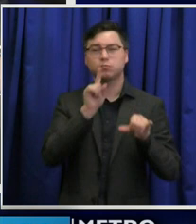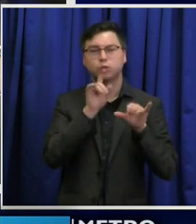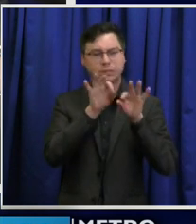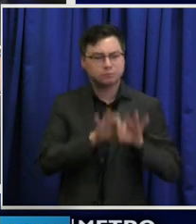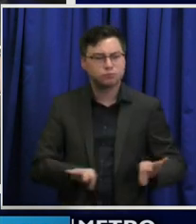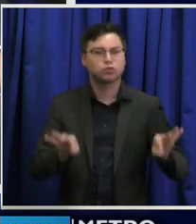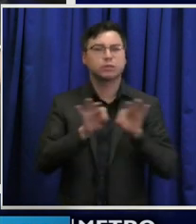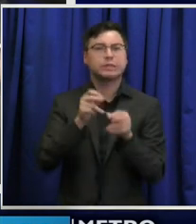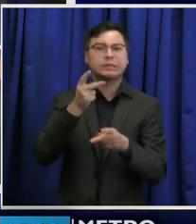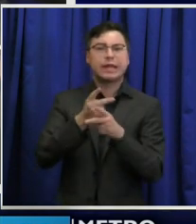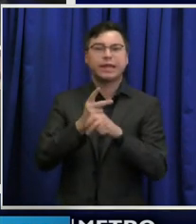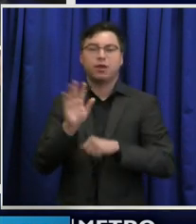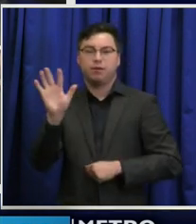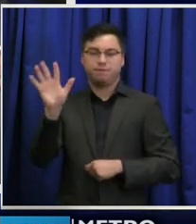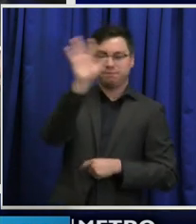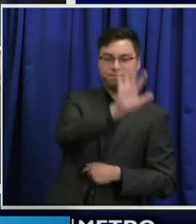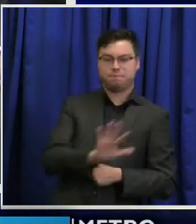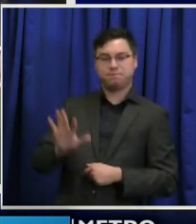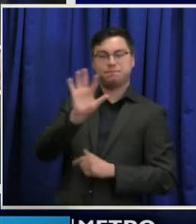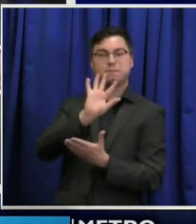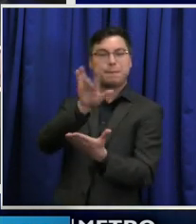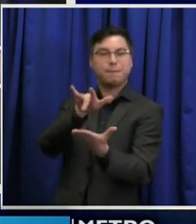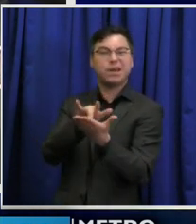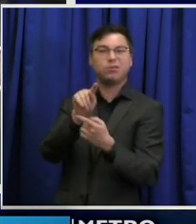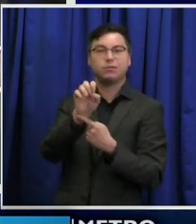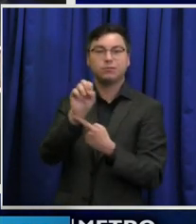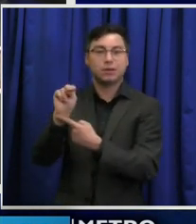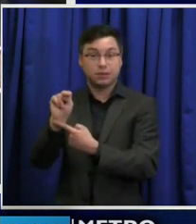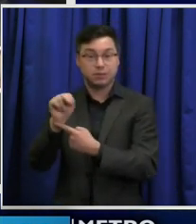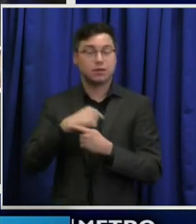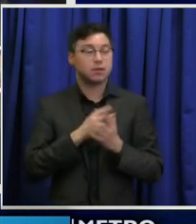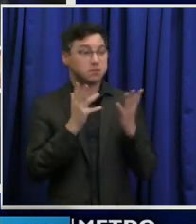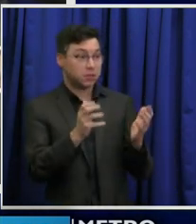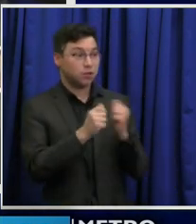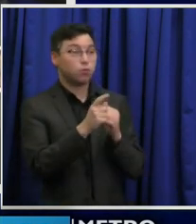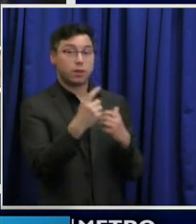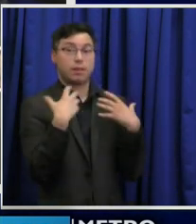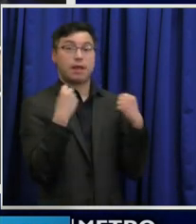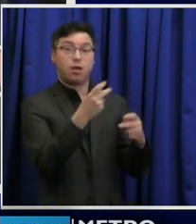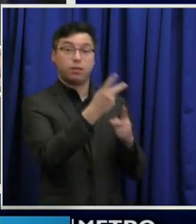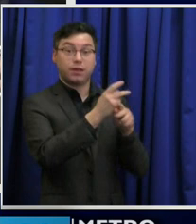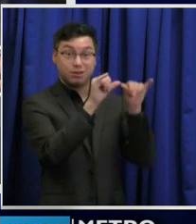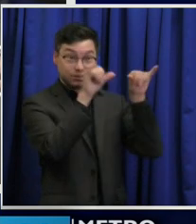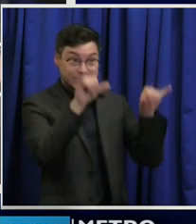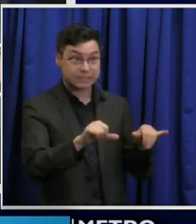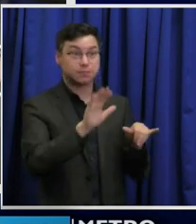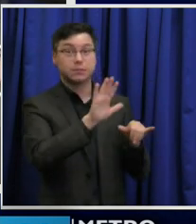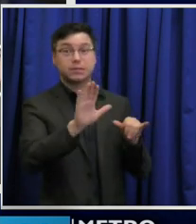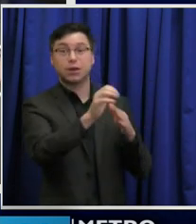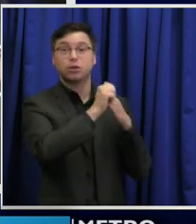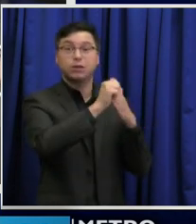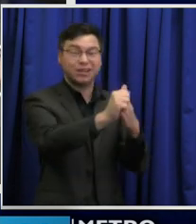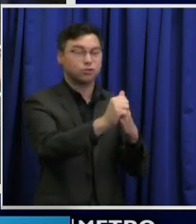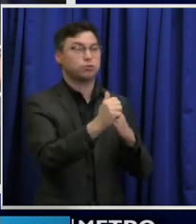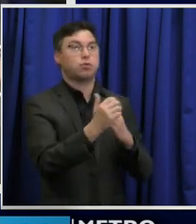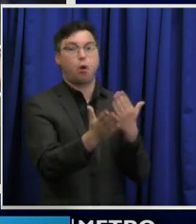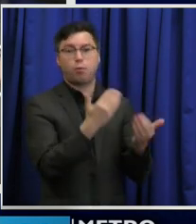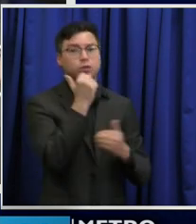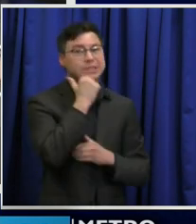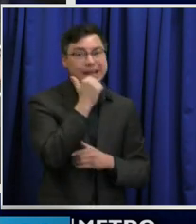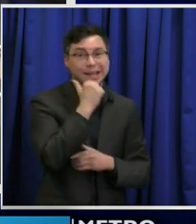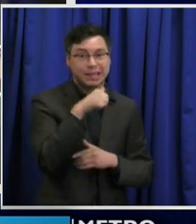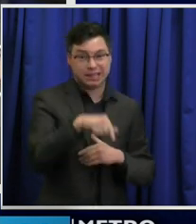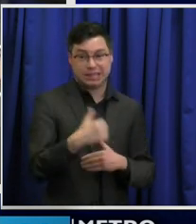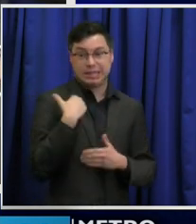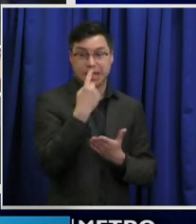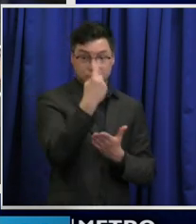care of our entire region. And I've been speaking to our healthcare systems and their leaders almost daily over the past week, and they continue to